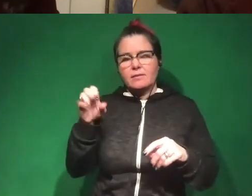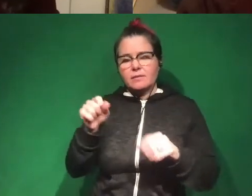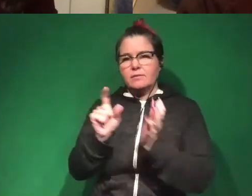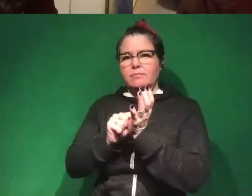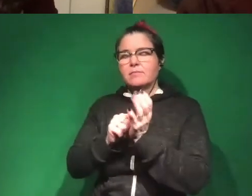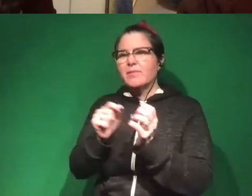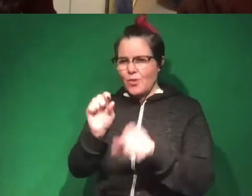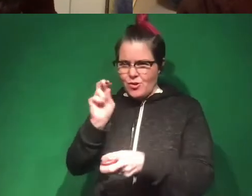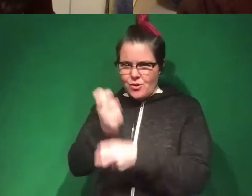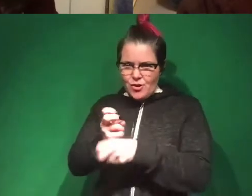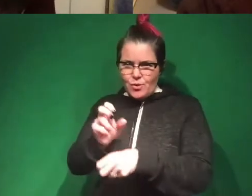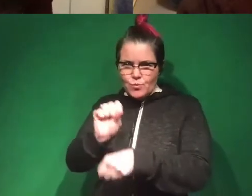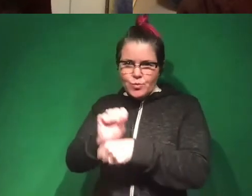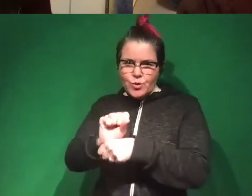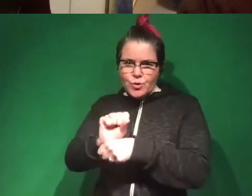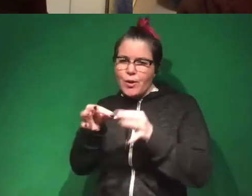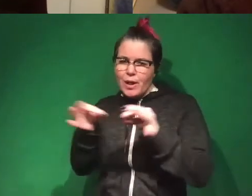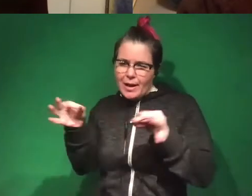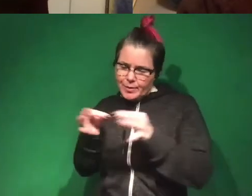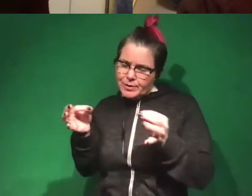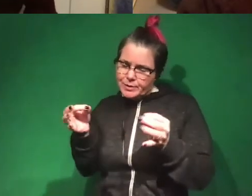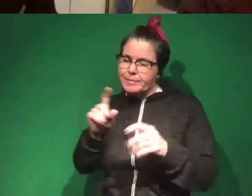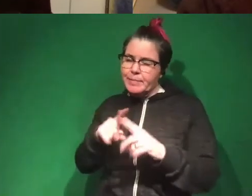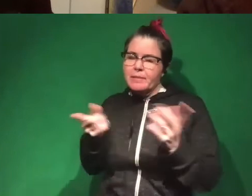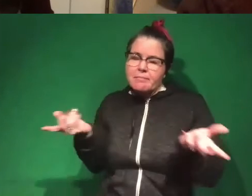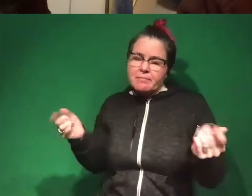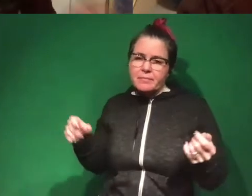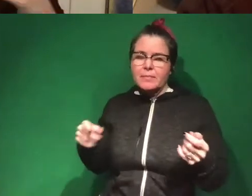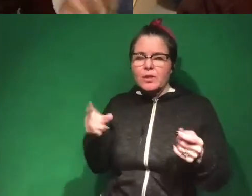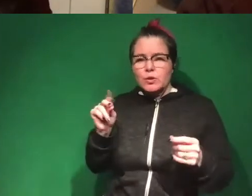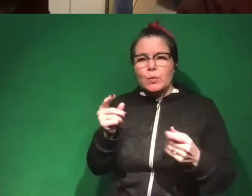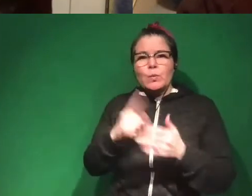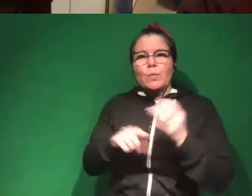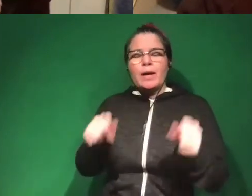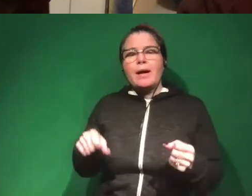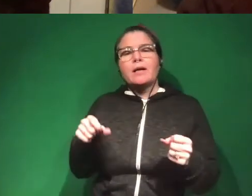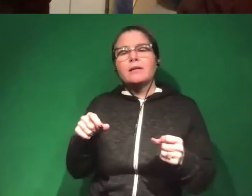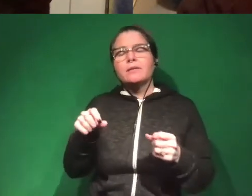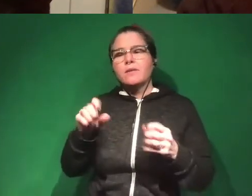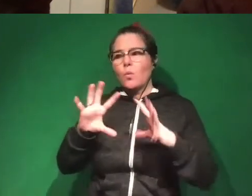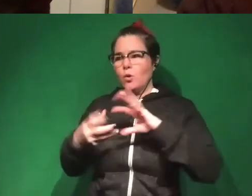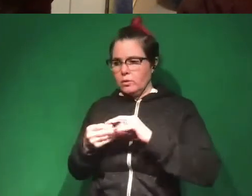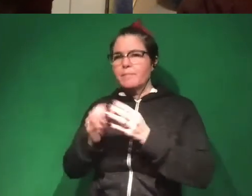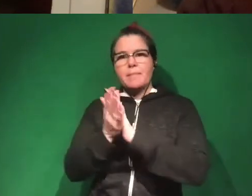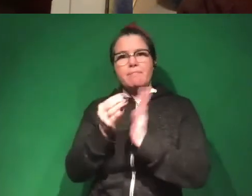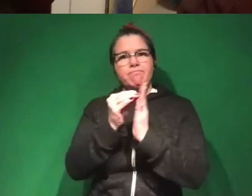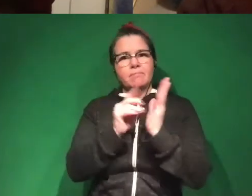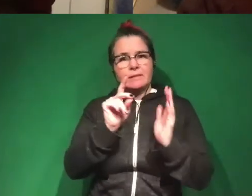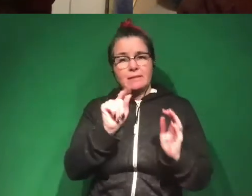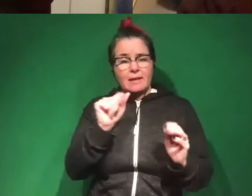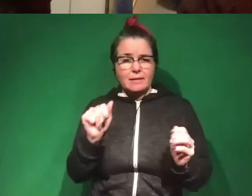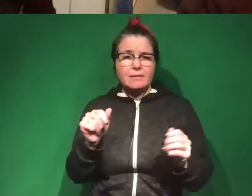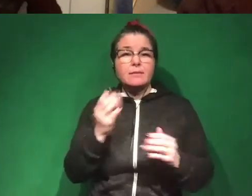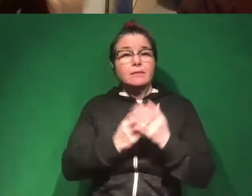other languages as well, but that's the general idea. So we kind of do what we can to turn the world into data. Sometimes people do